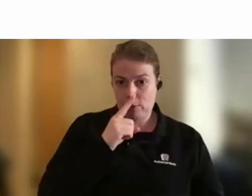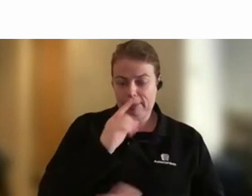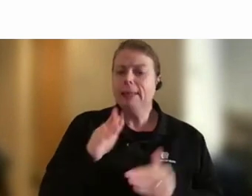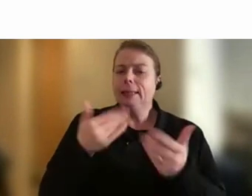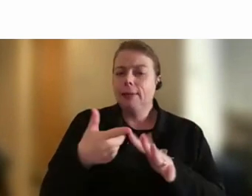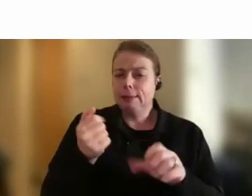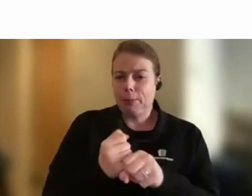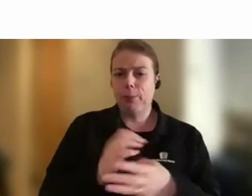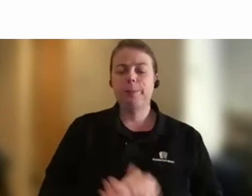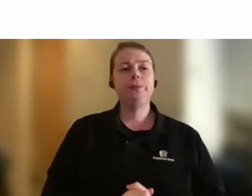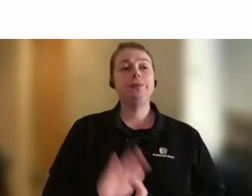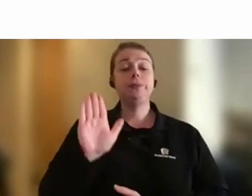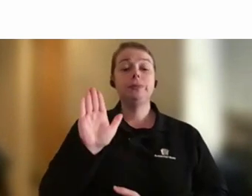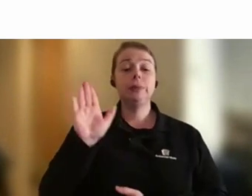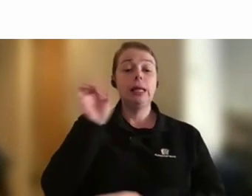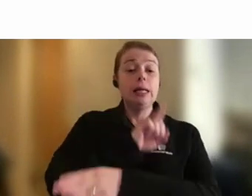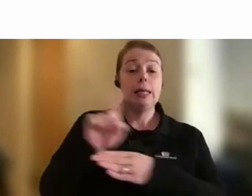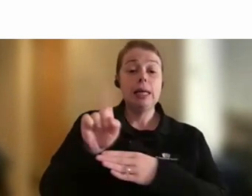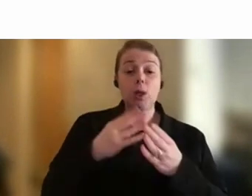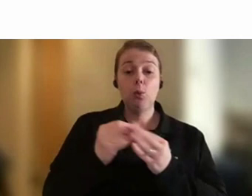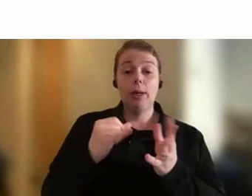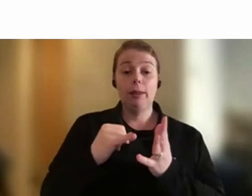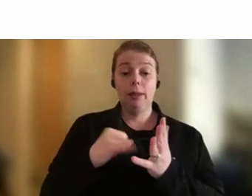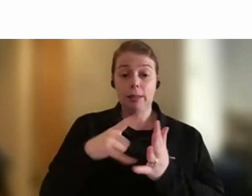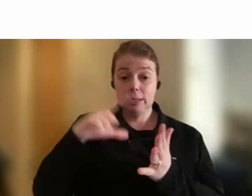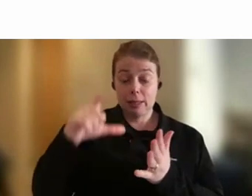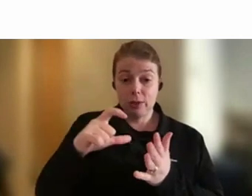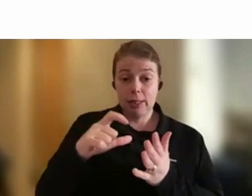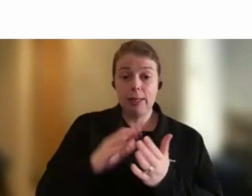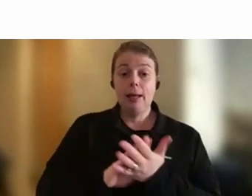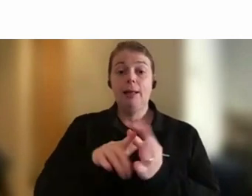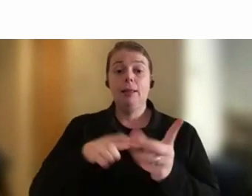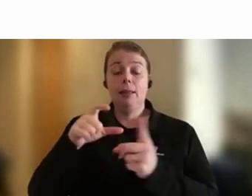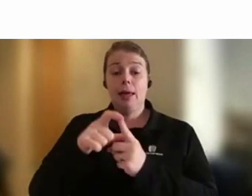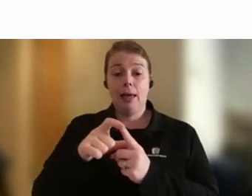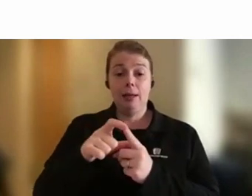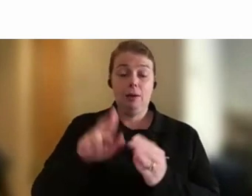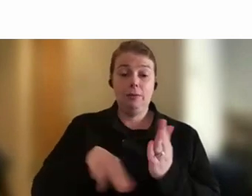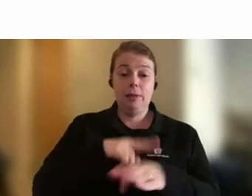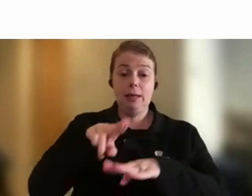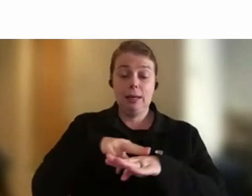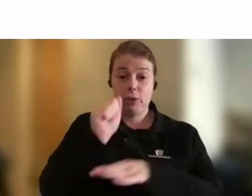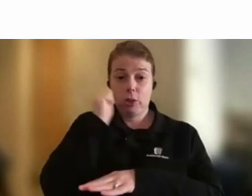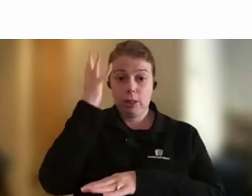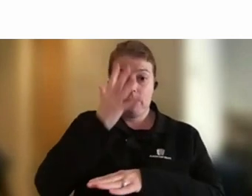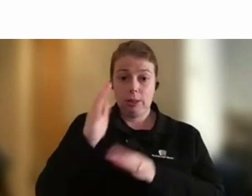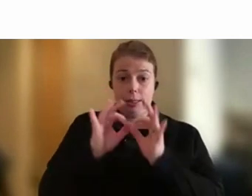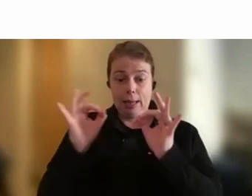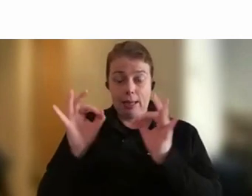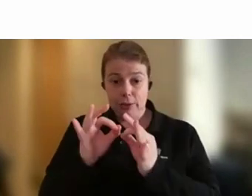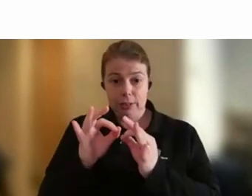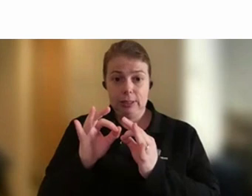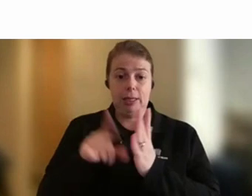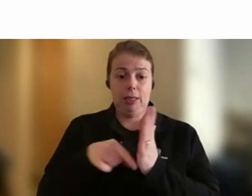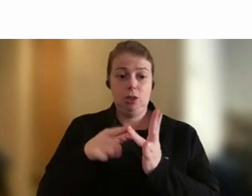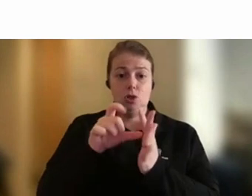secretaries and the head of the National Indigenous Australians Agency, Jodie Bruin, in Alice Springs and out on community in